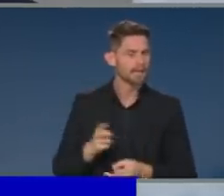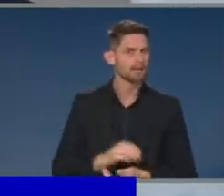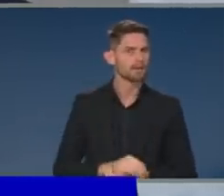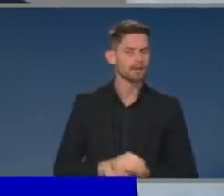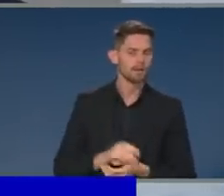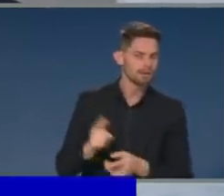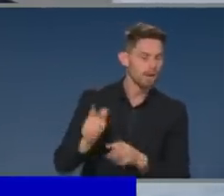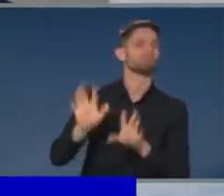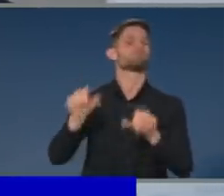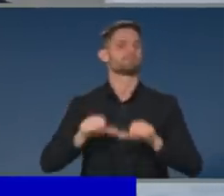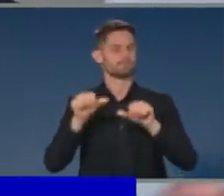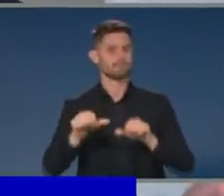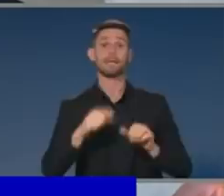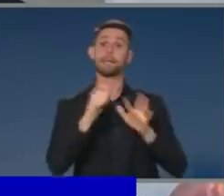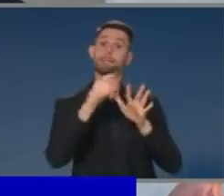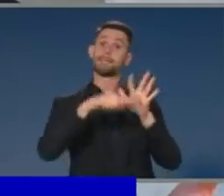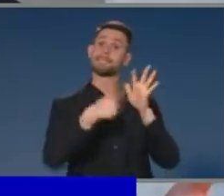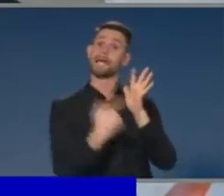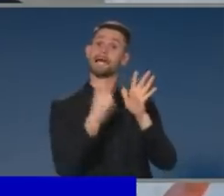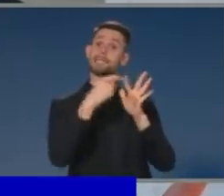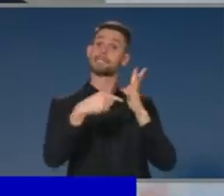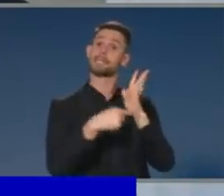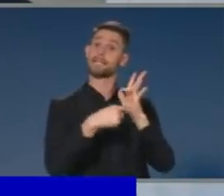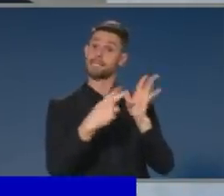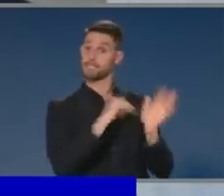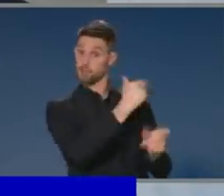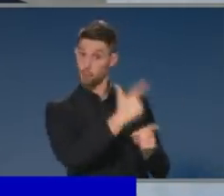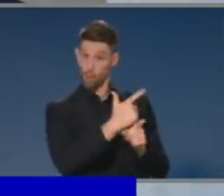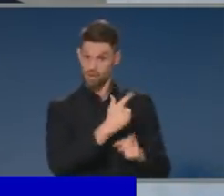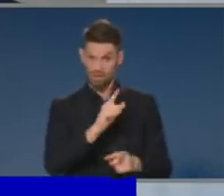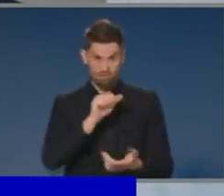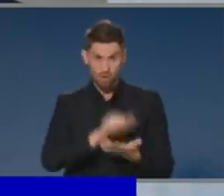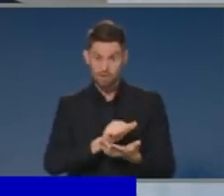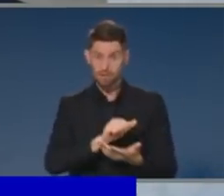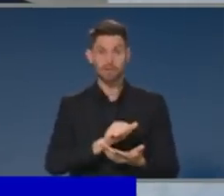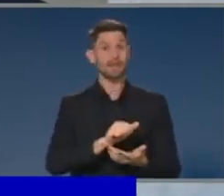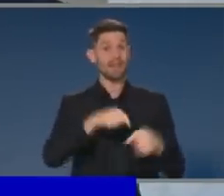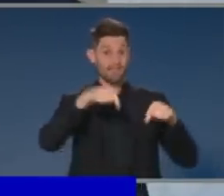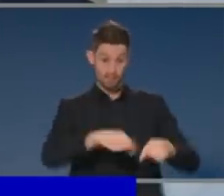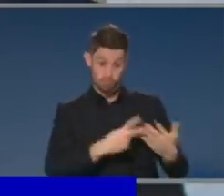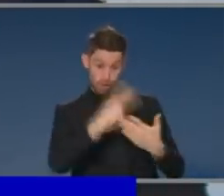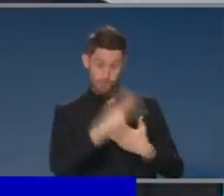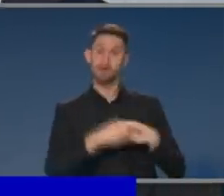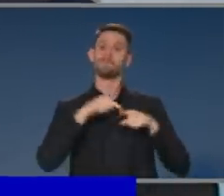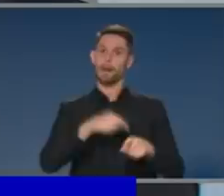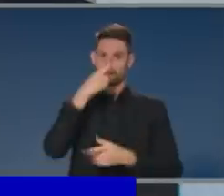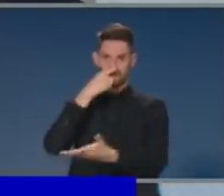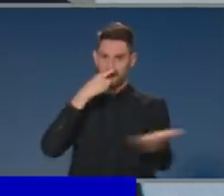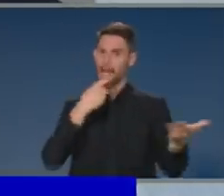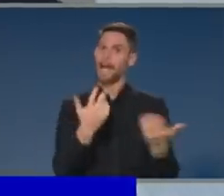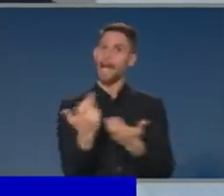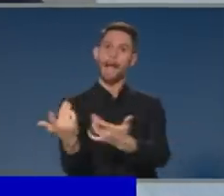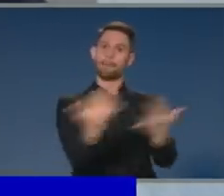What Peter's talking about is exactly the response I gave before. This is a demand-driven program. Now, we estimated some 6 million